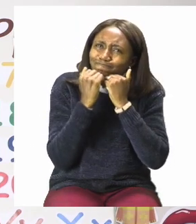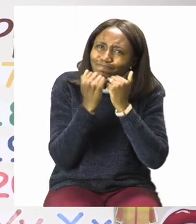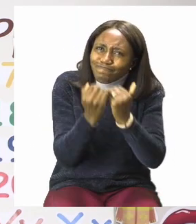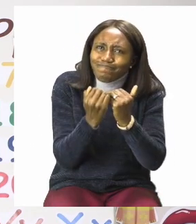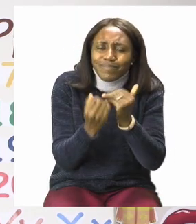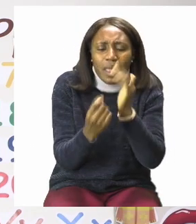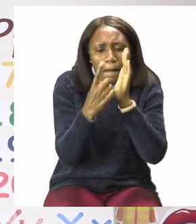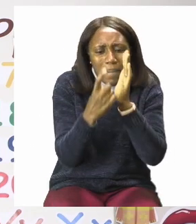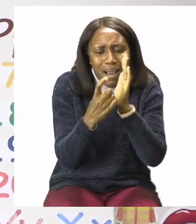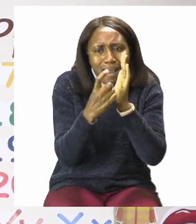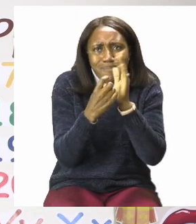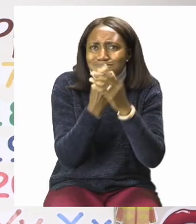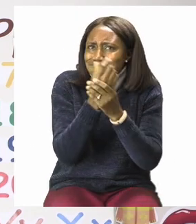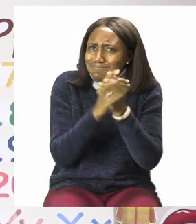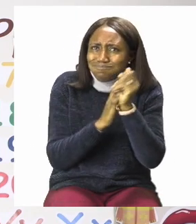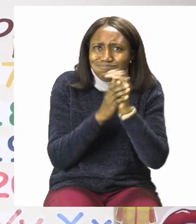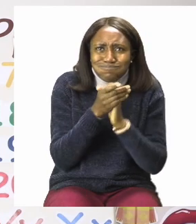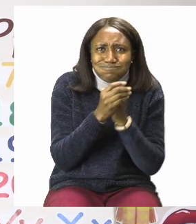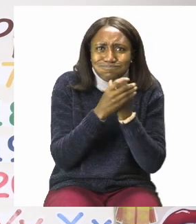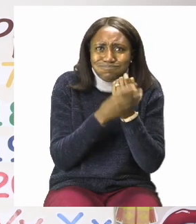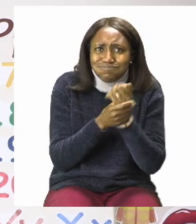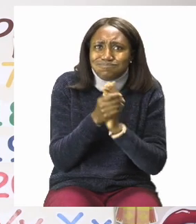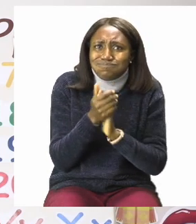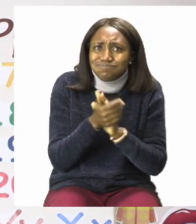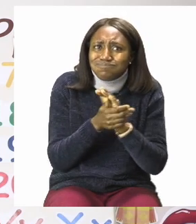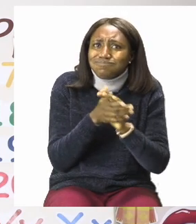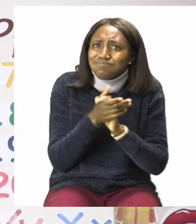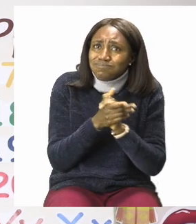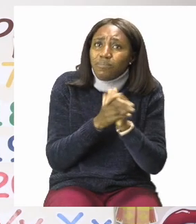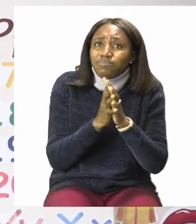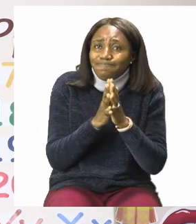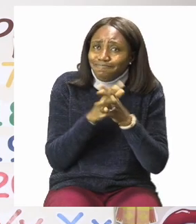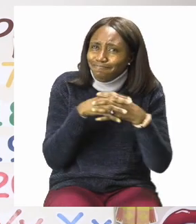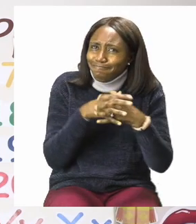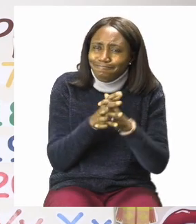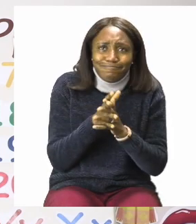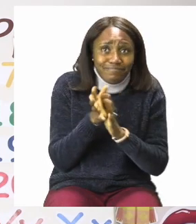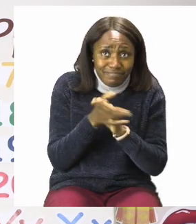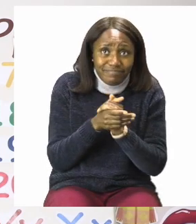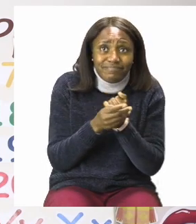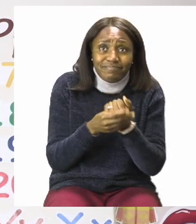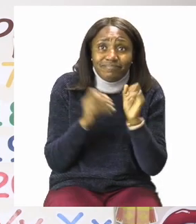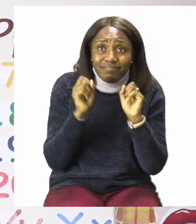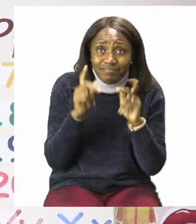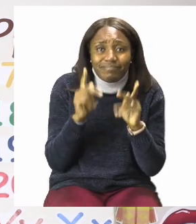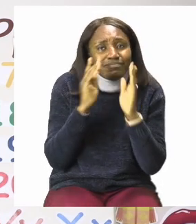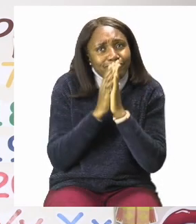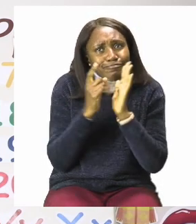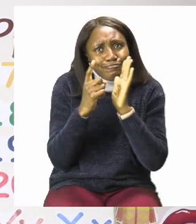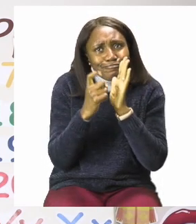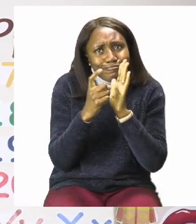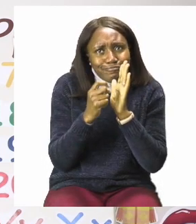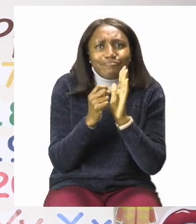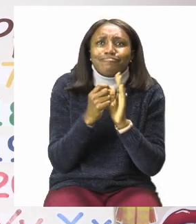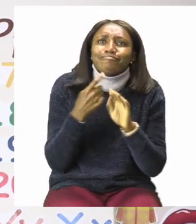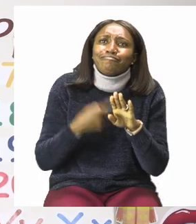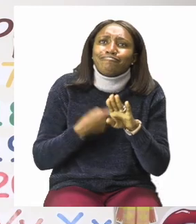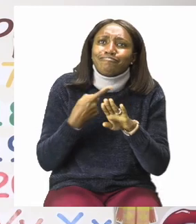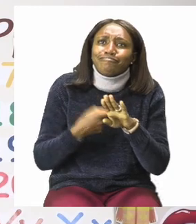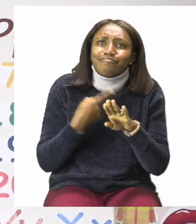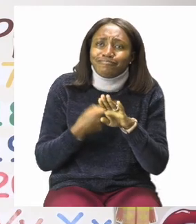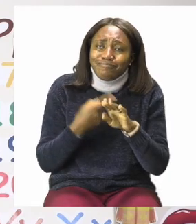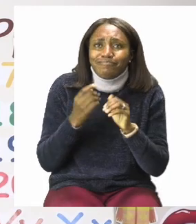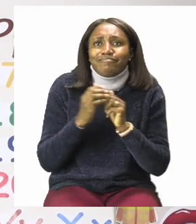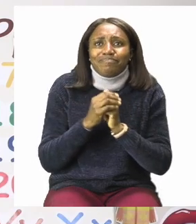every time we sanitize we make sure both hands are covered. So sanitize very well and regularly